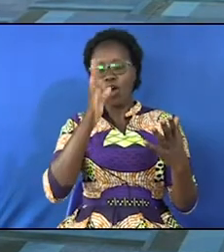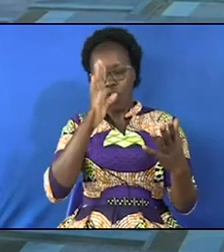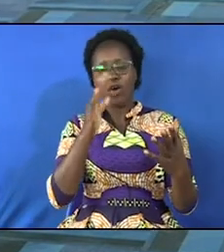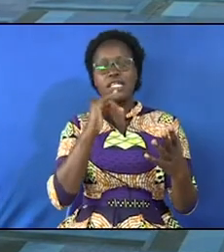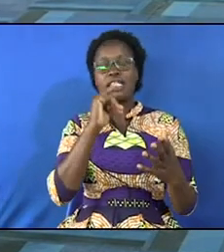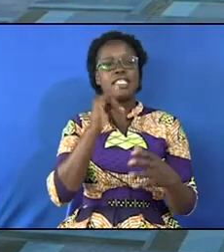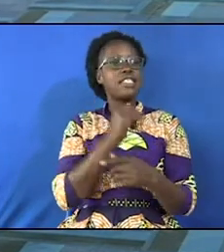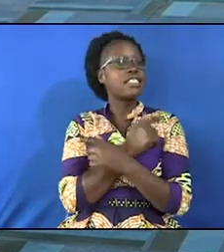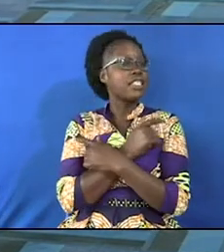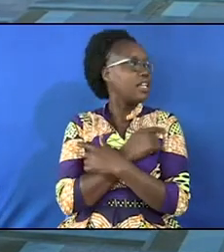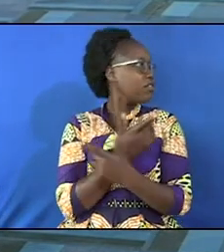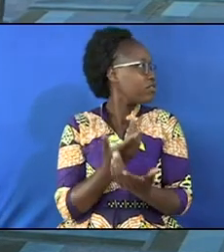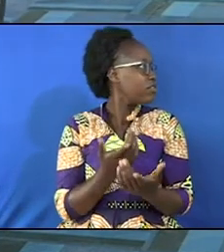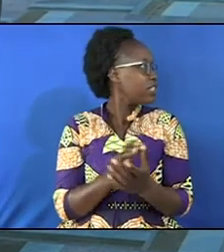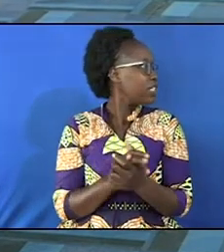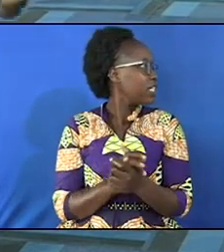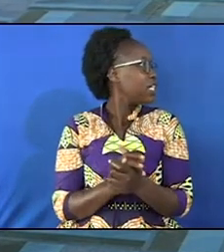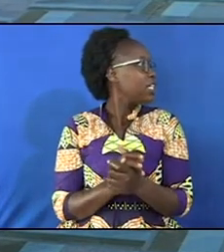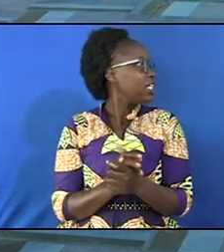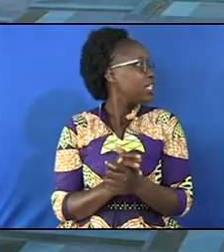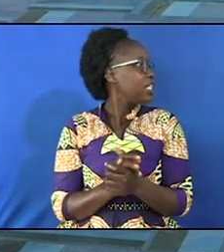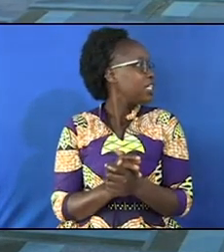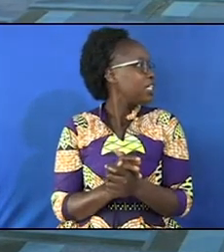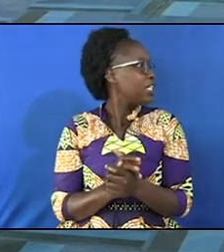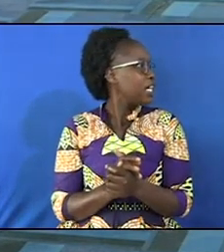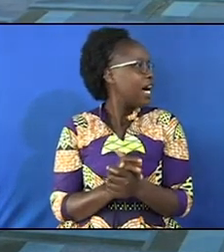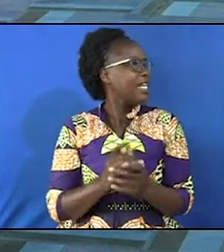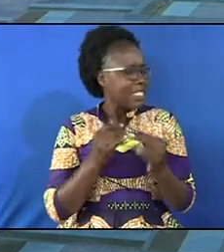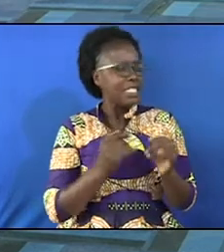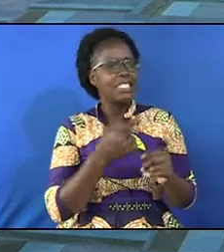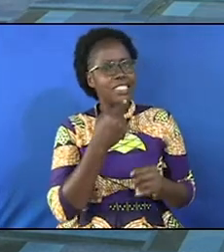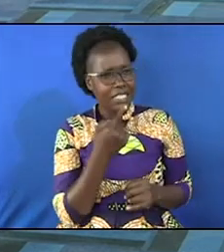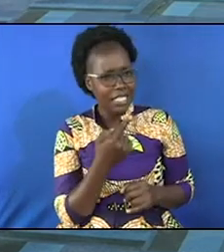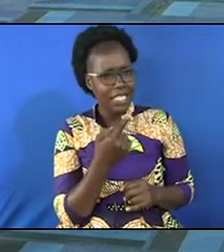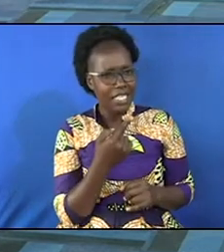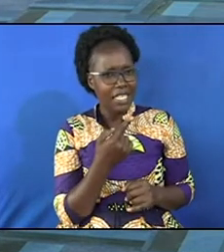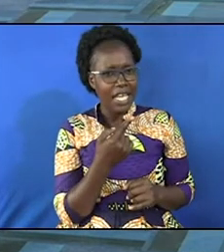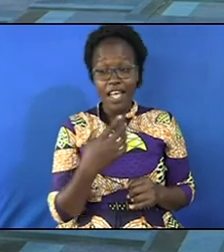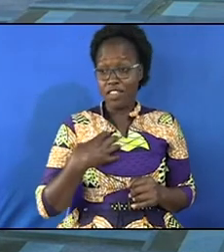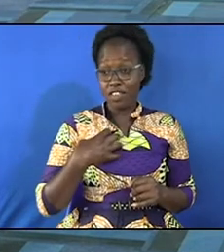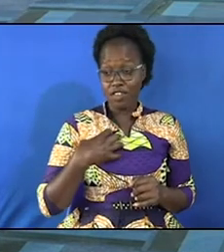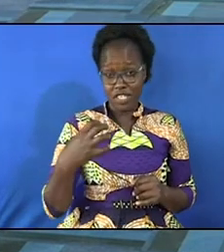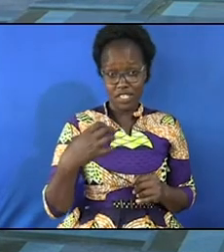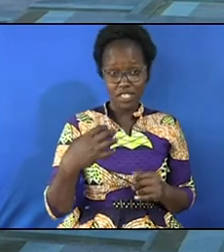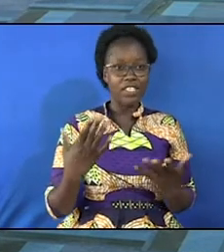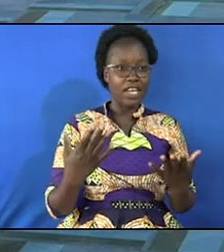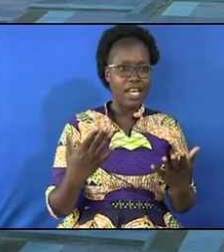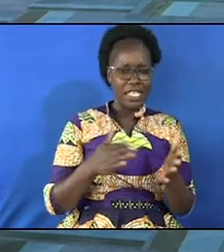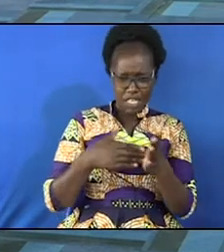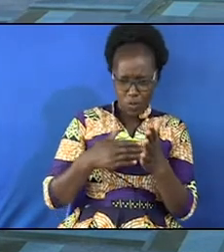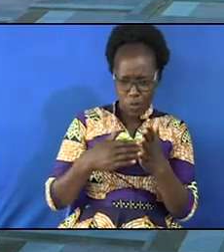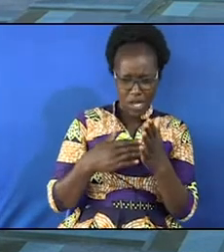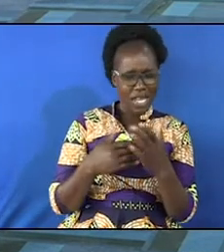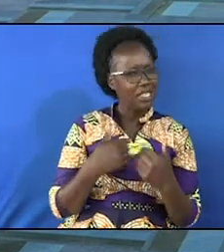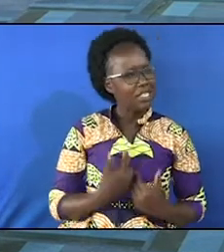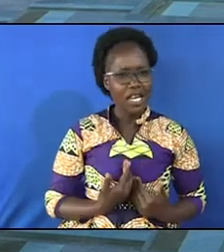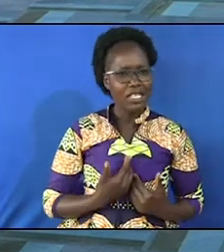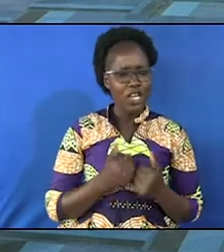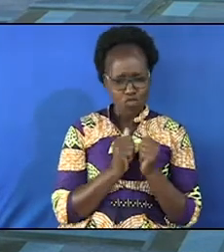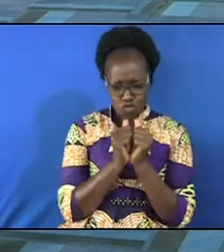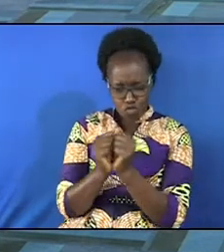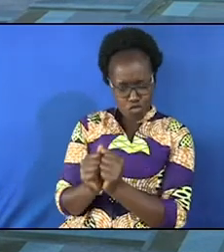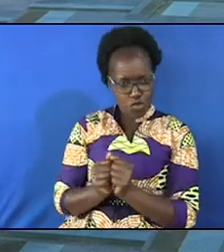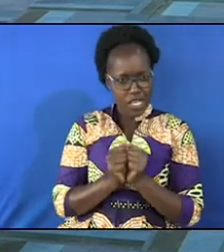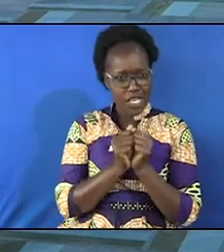love they didn't get me now I'm trying to say that the wheat and the tire will grow together